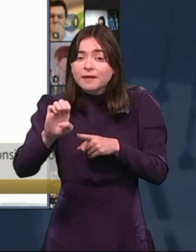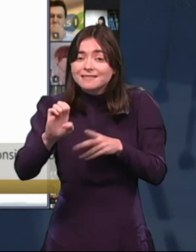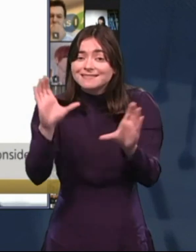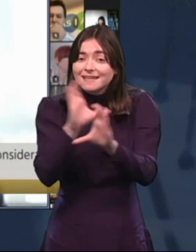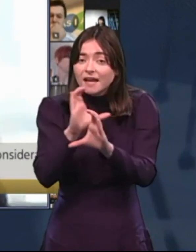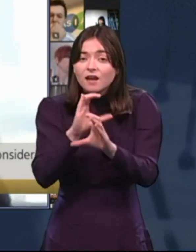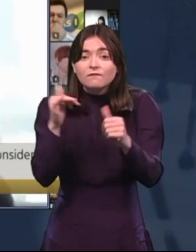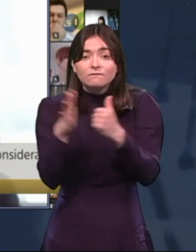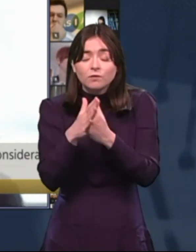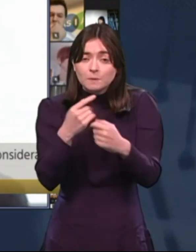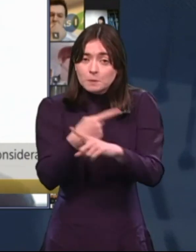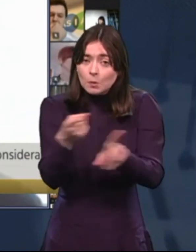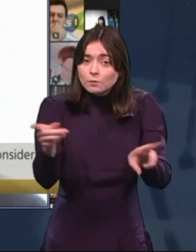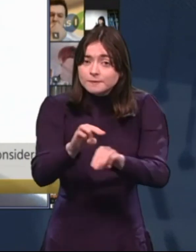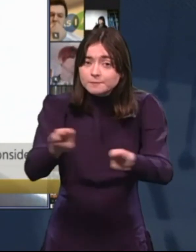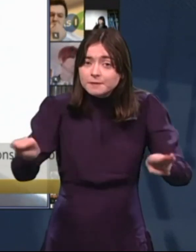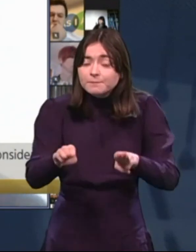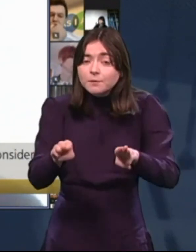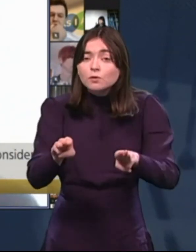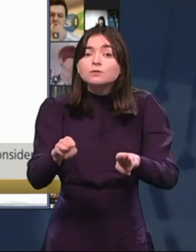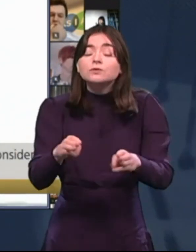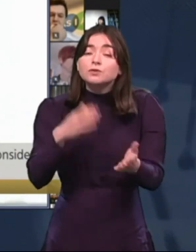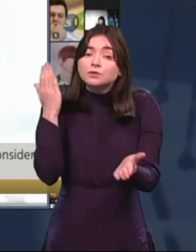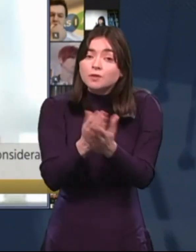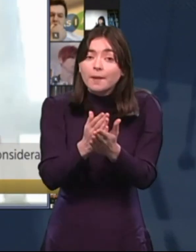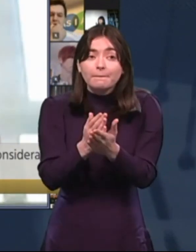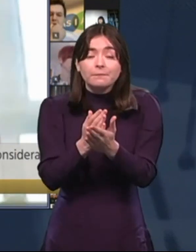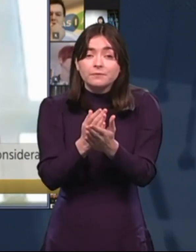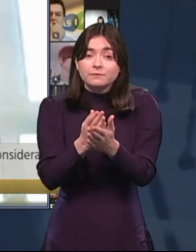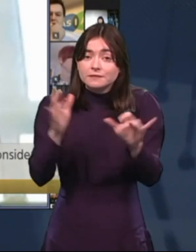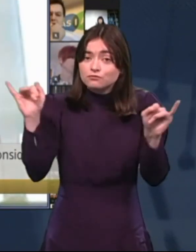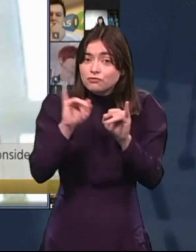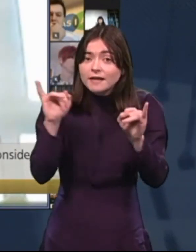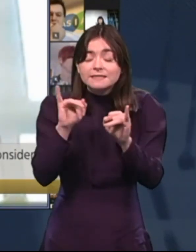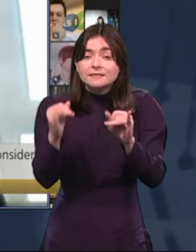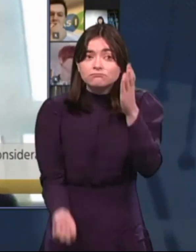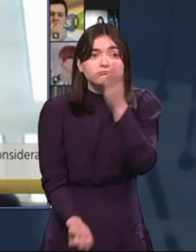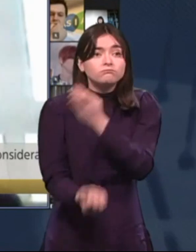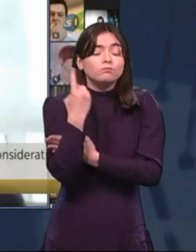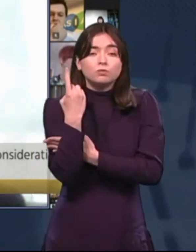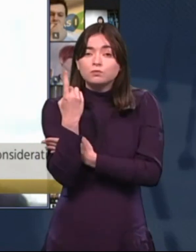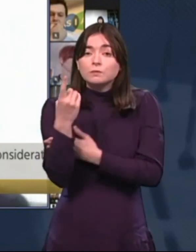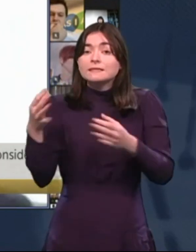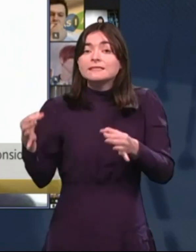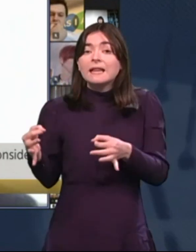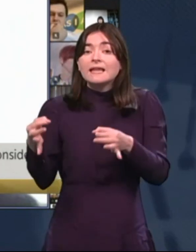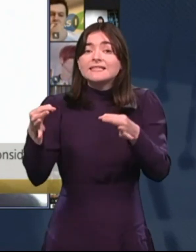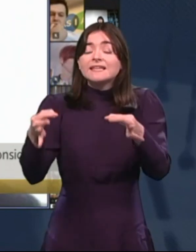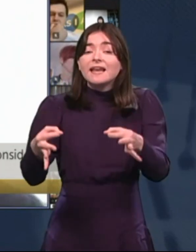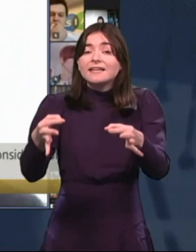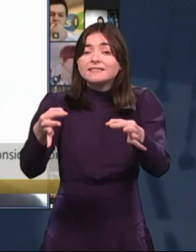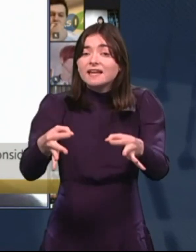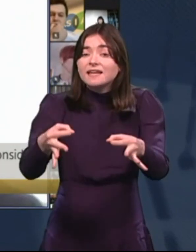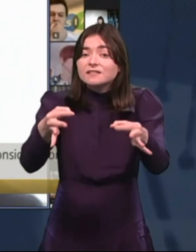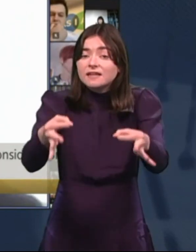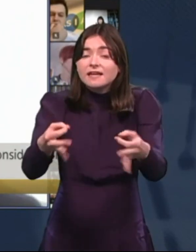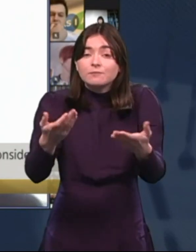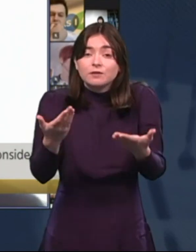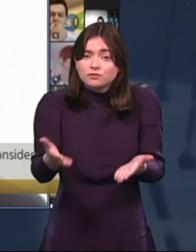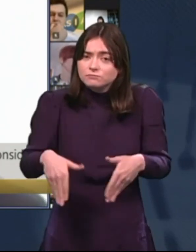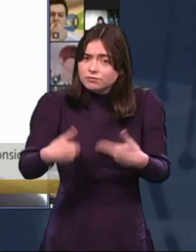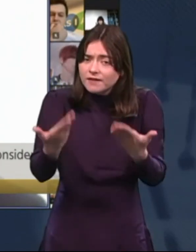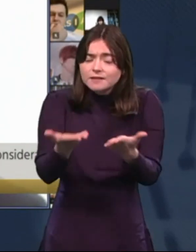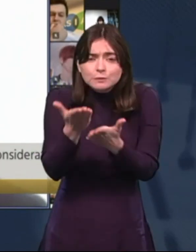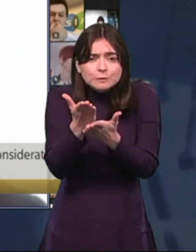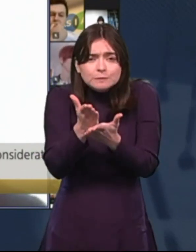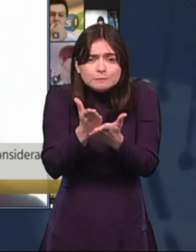to keep the crisis from coming, the emergency from coming, and keep it, push it down the line by giving just a small amount, giving